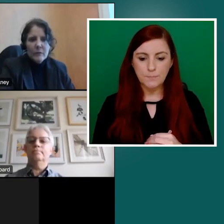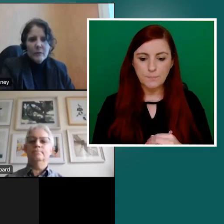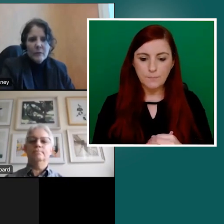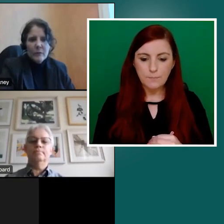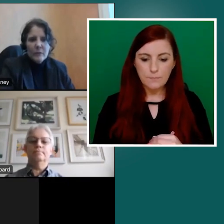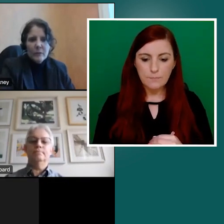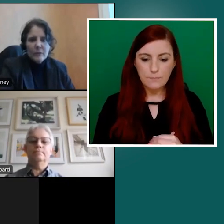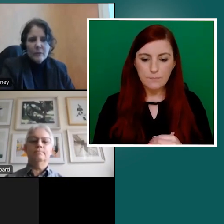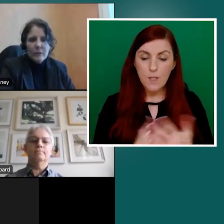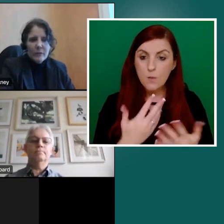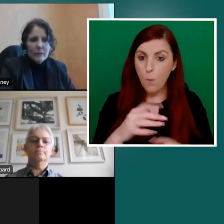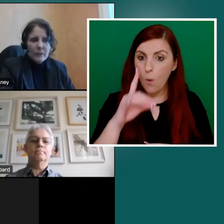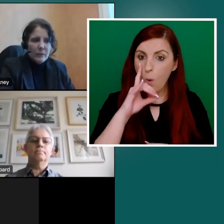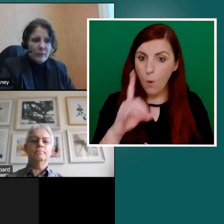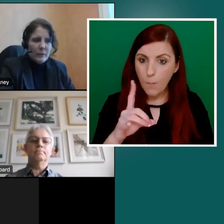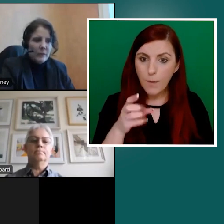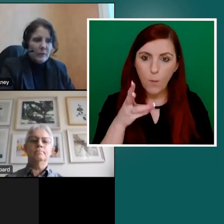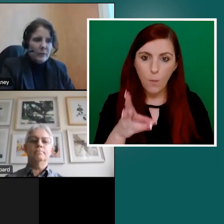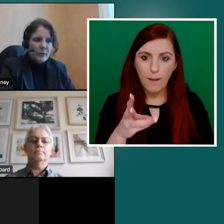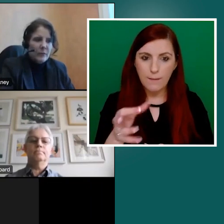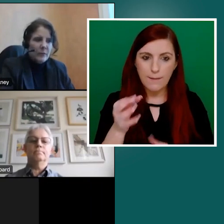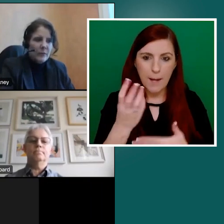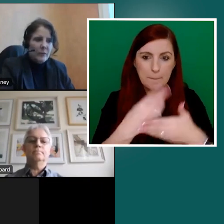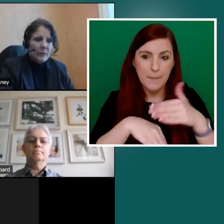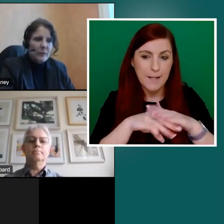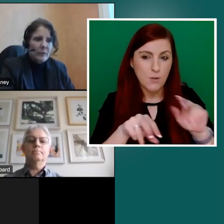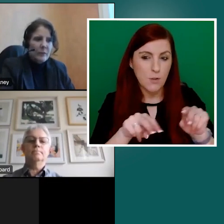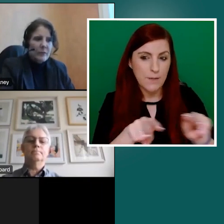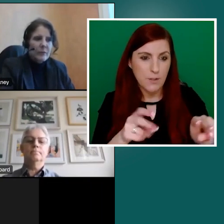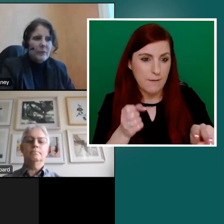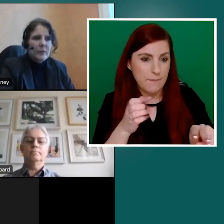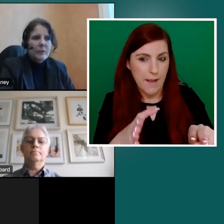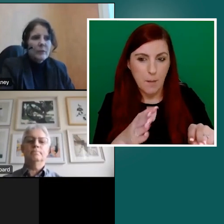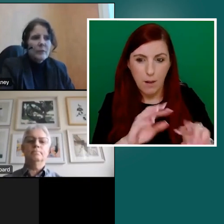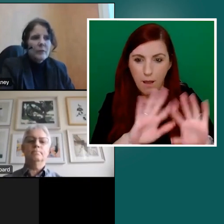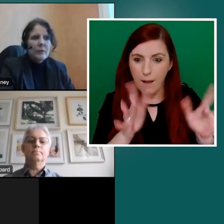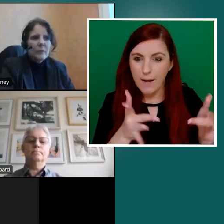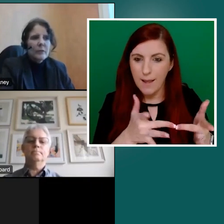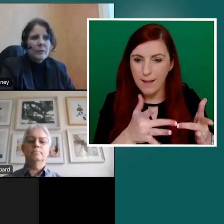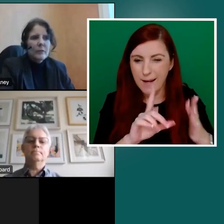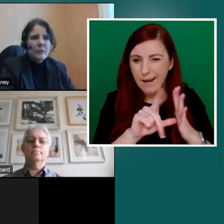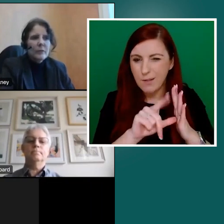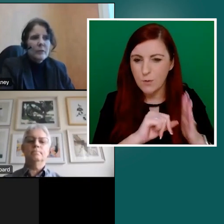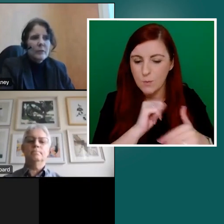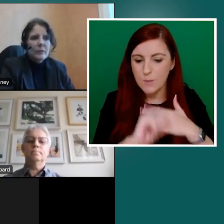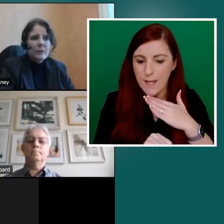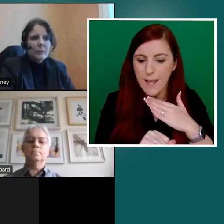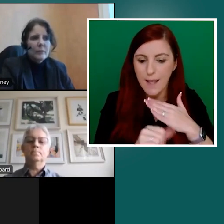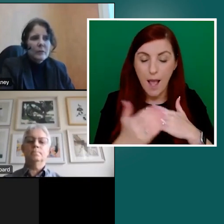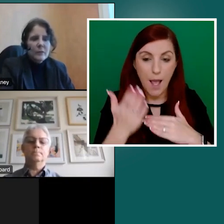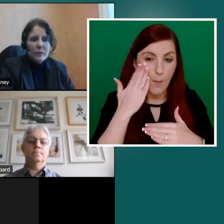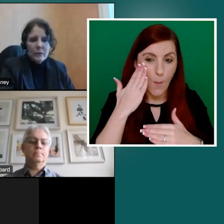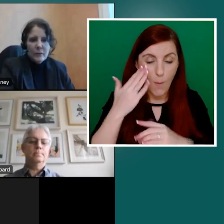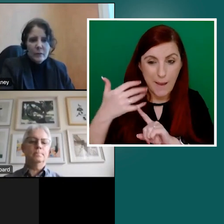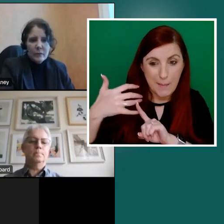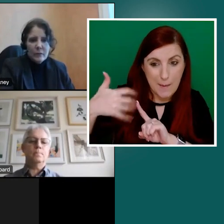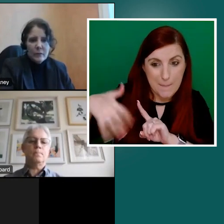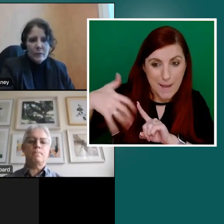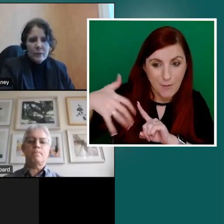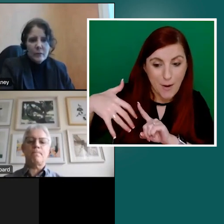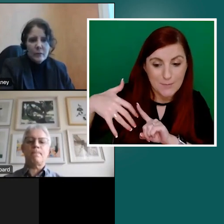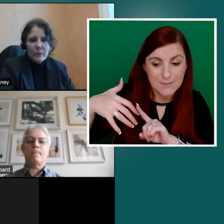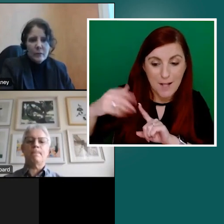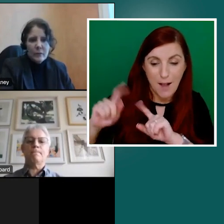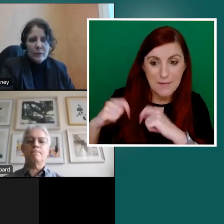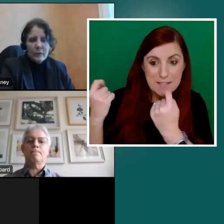So what we are hoping is we will get the Minister's video available online later on today. I know in the background, as ever, the